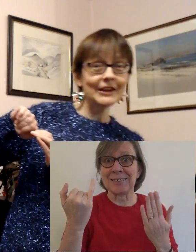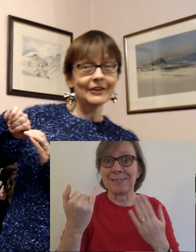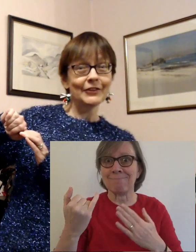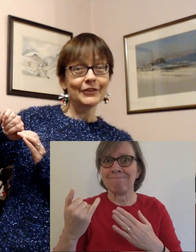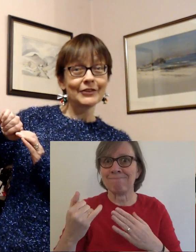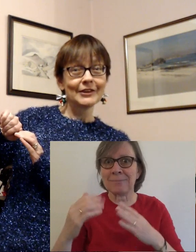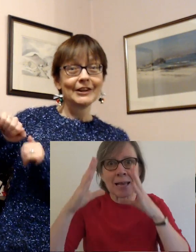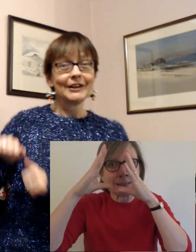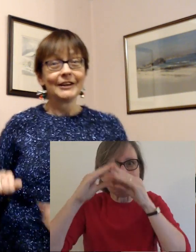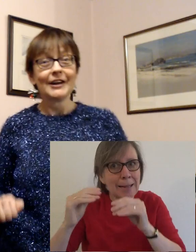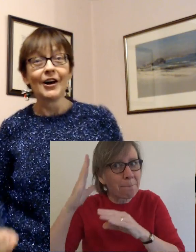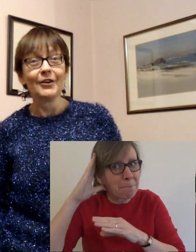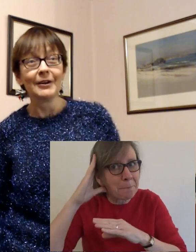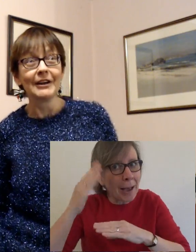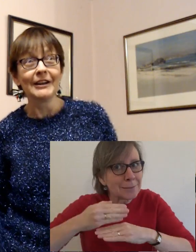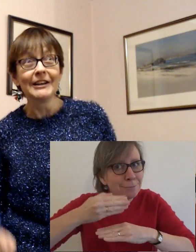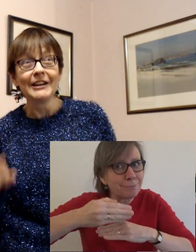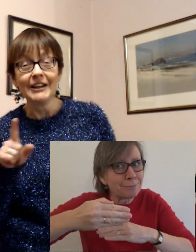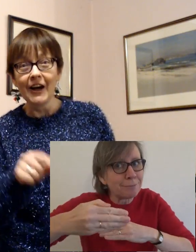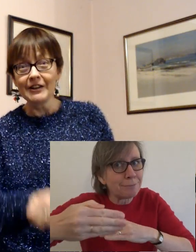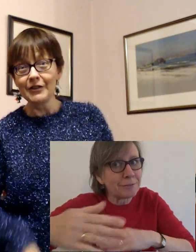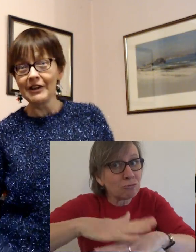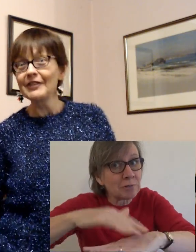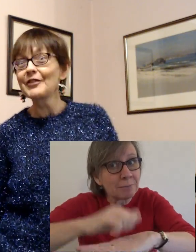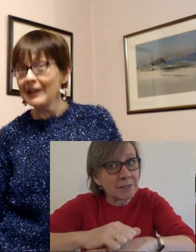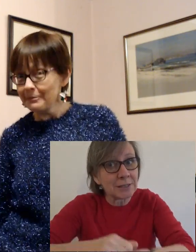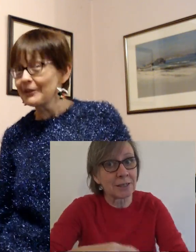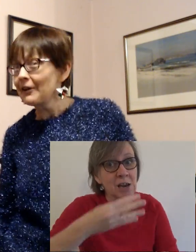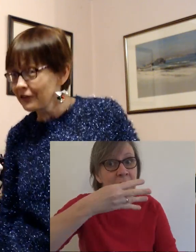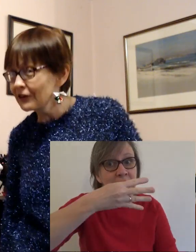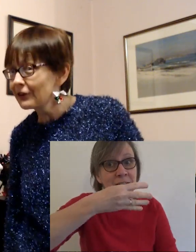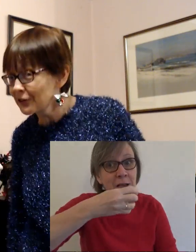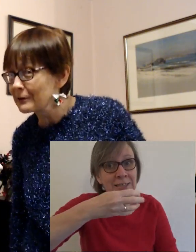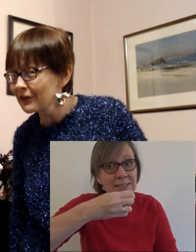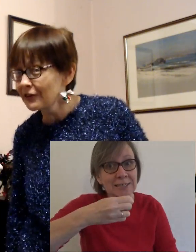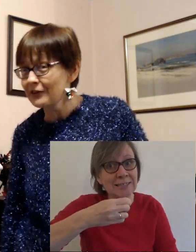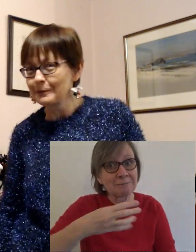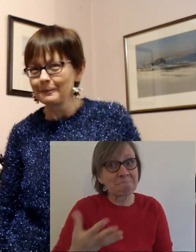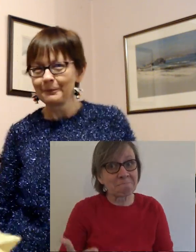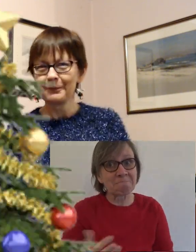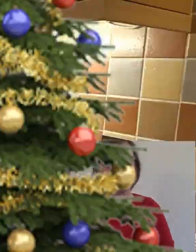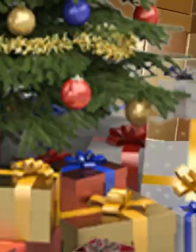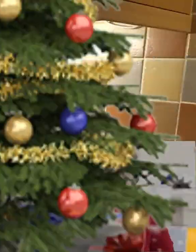Day 6. Only 19 sleeps left till Christmas.